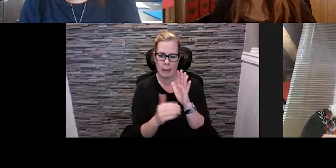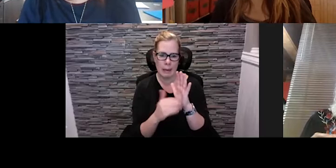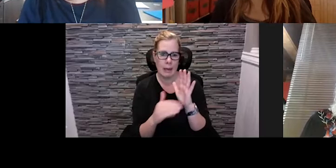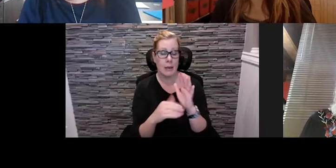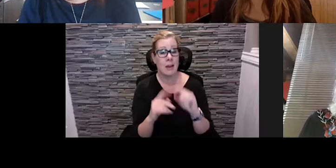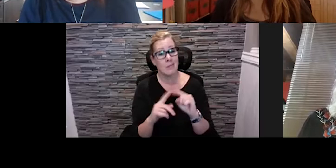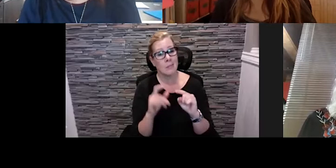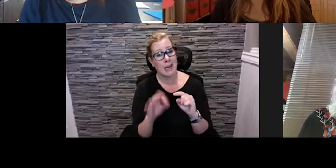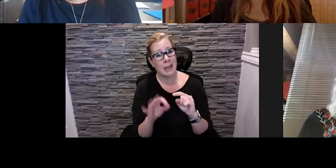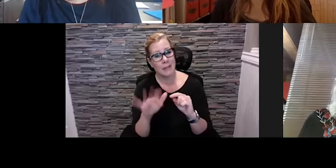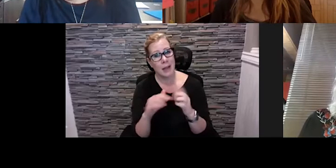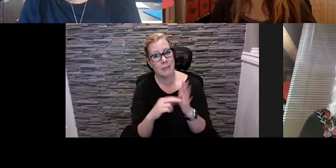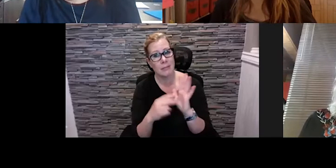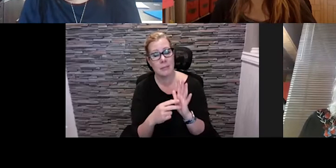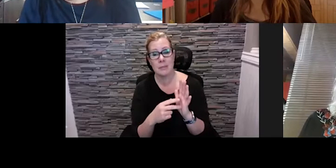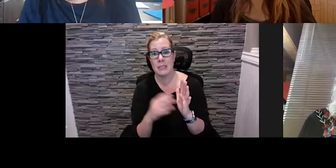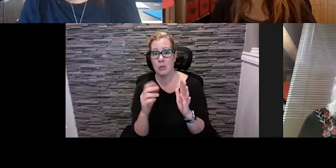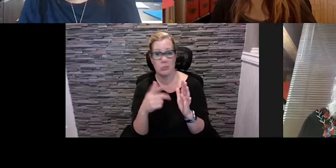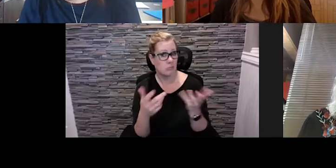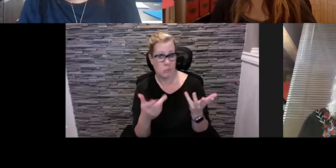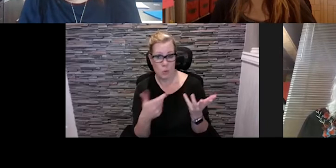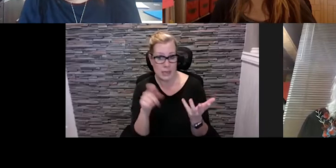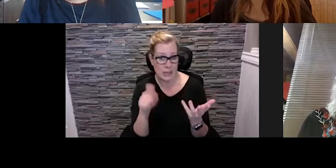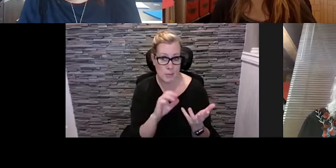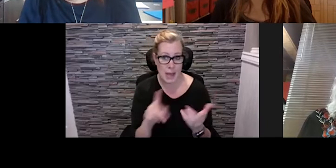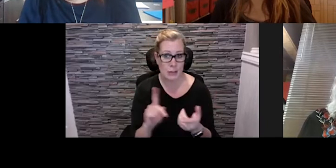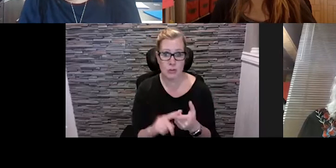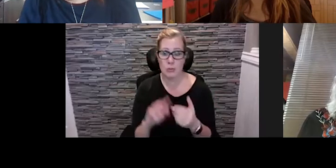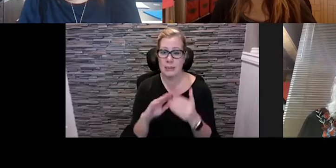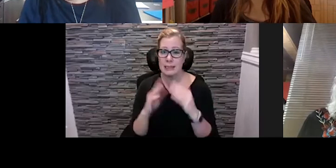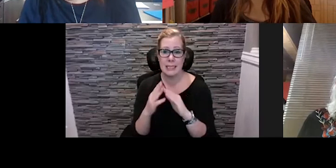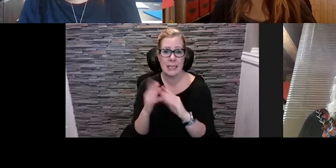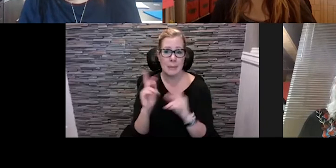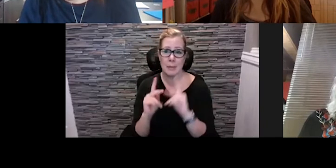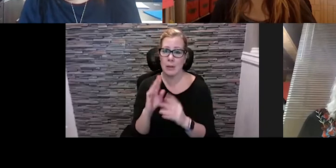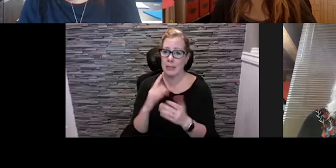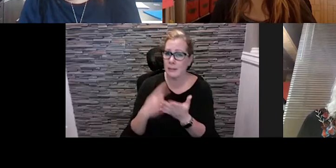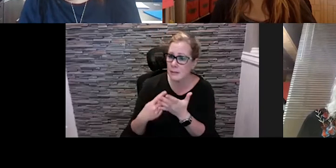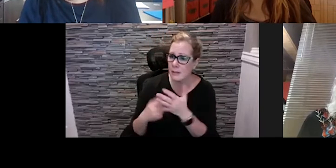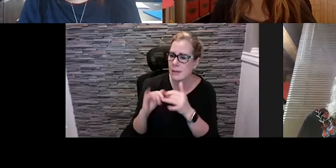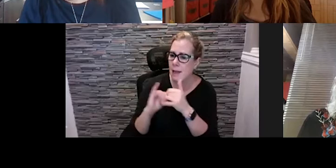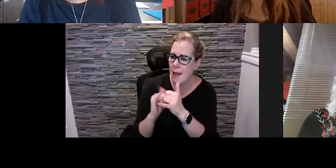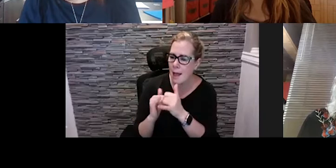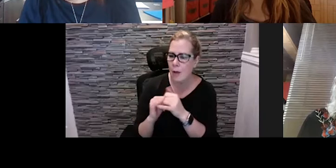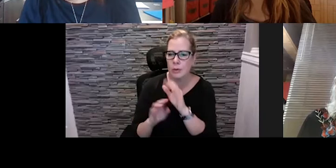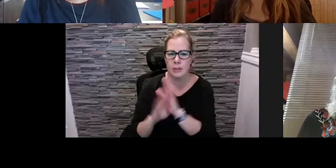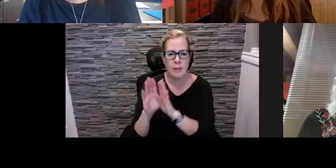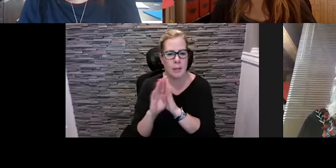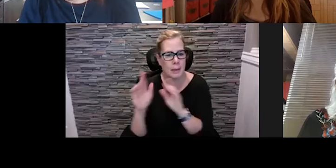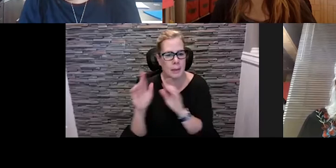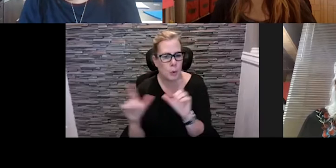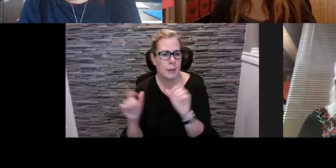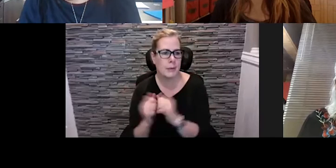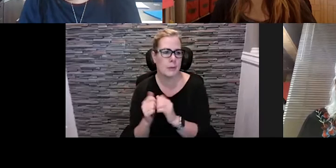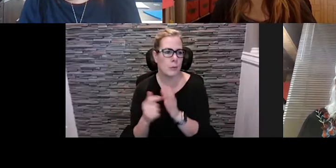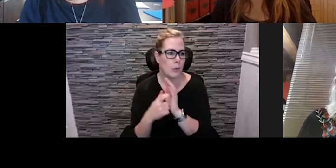that means being able to go back to city administration and having those conversations about development permits and requirements but